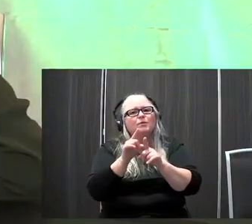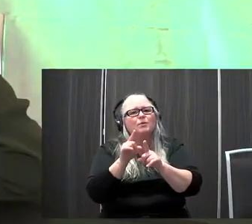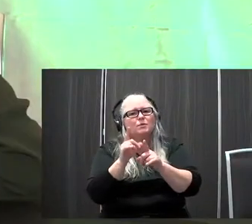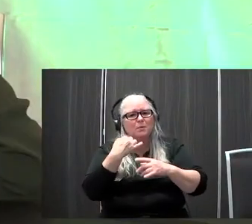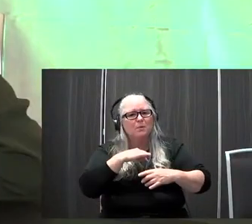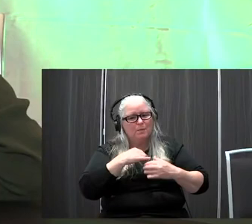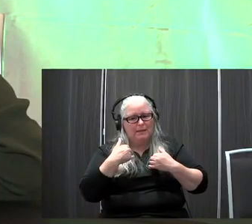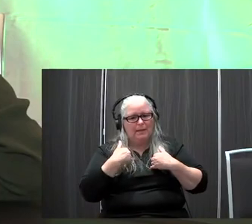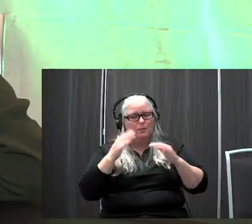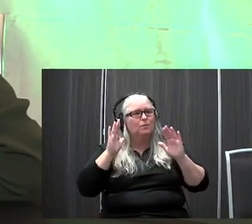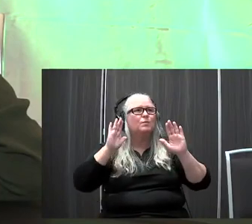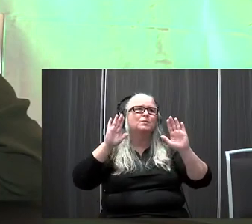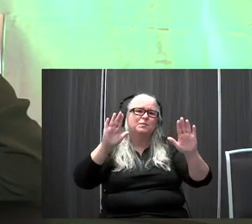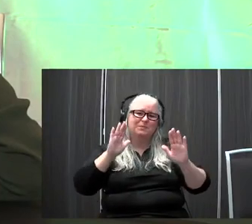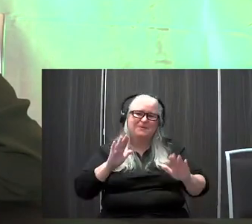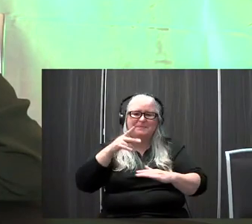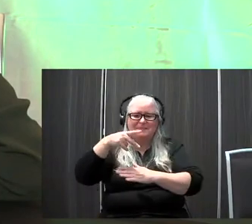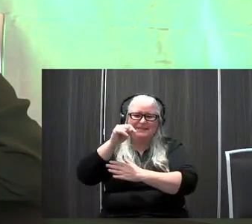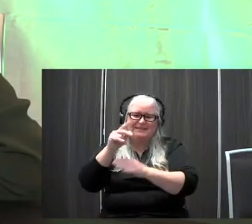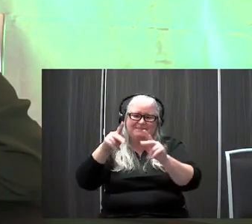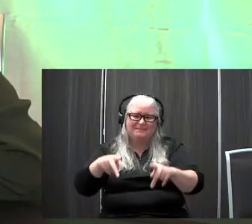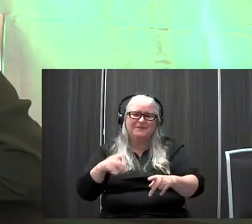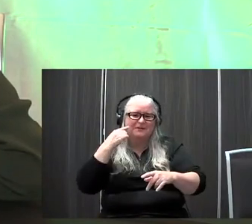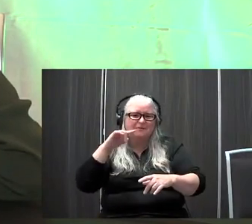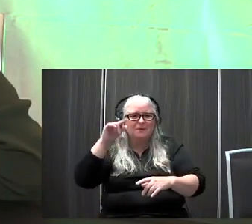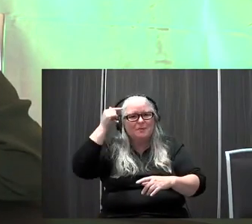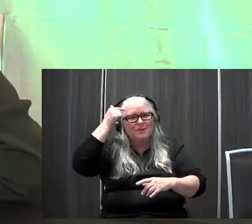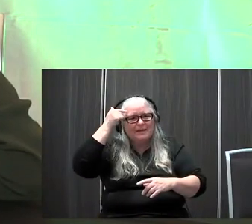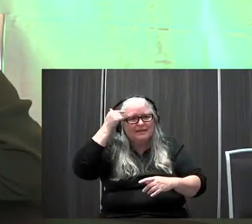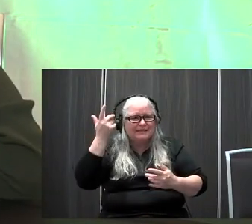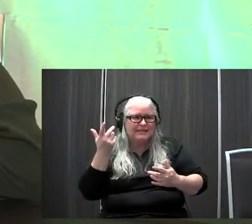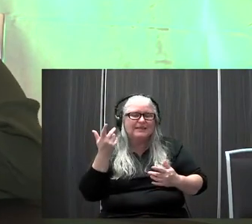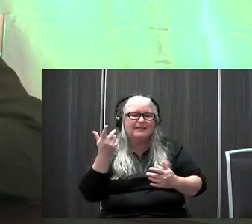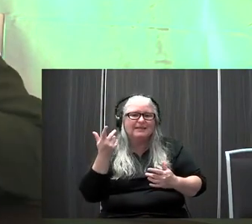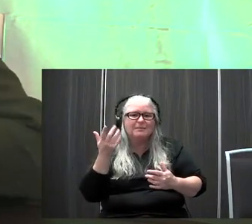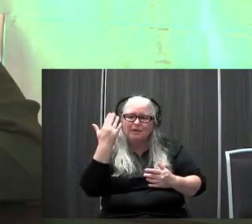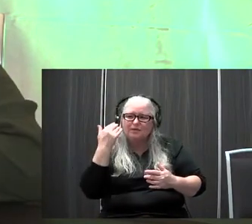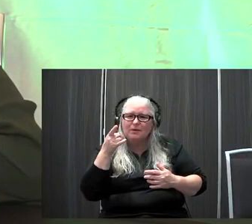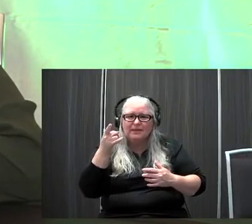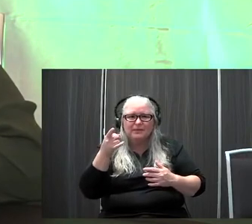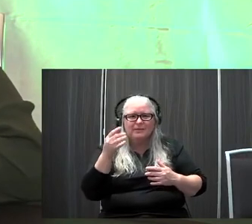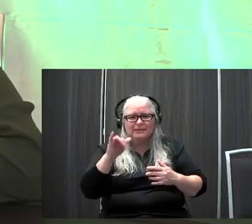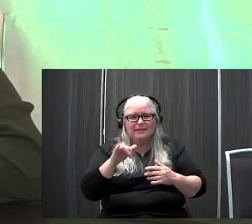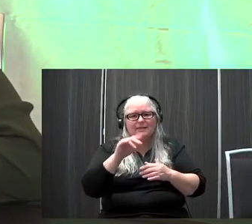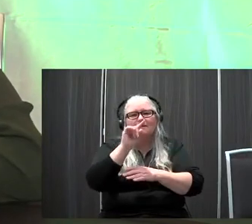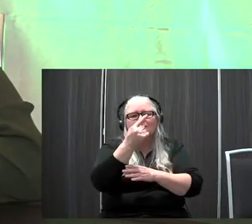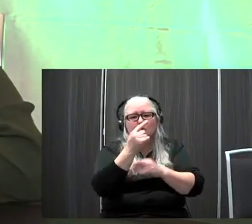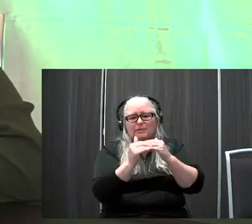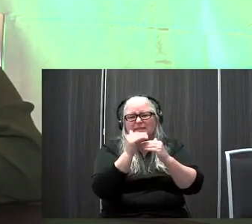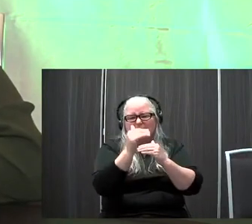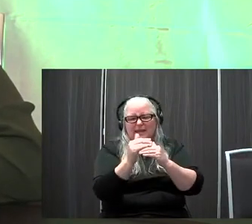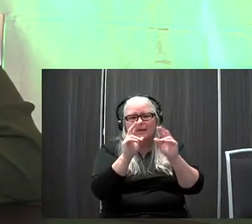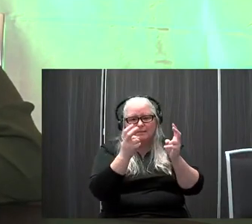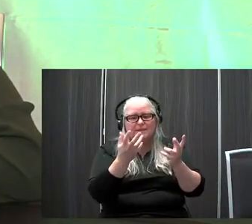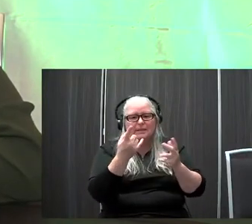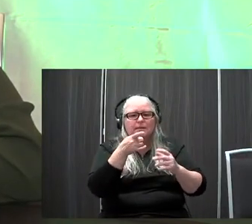a great PT for Grayson, like who before when he was in, um, first steps and he was, he